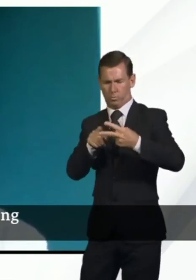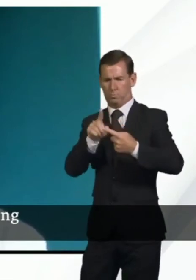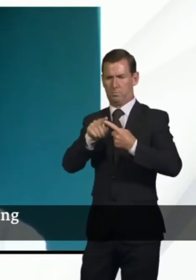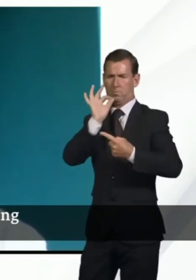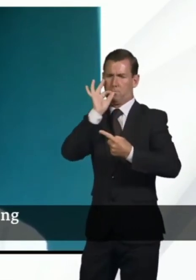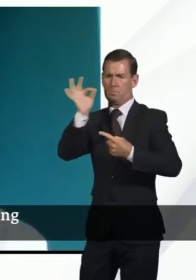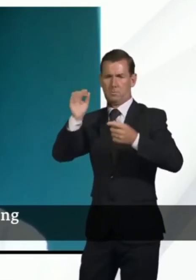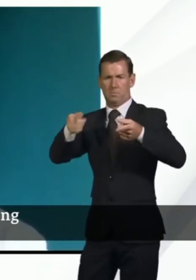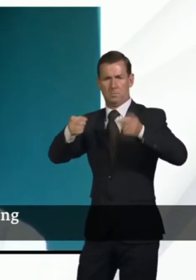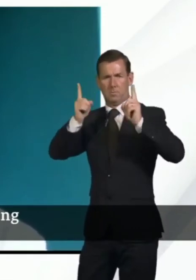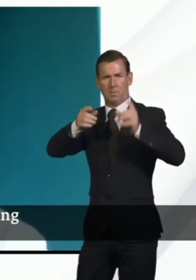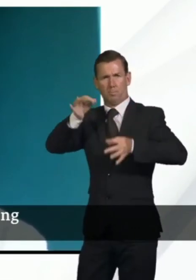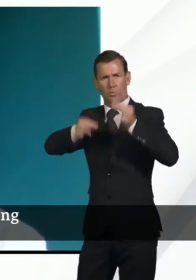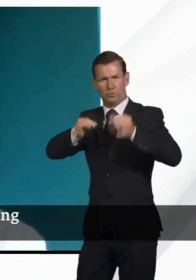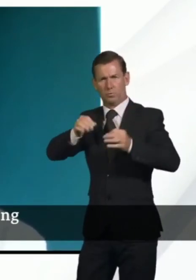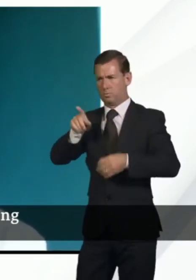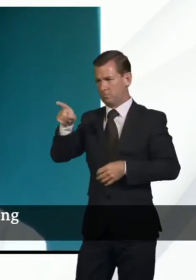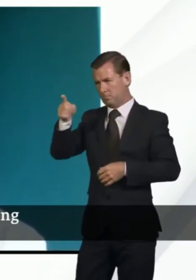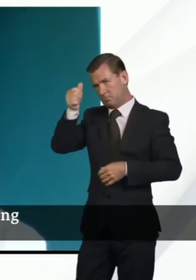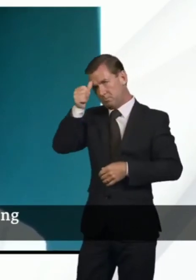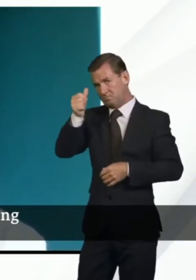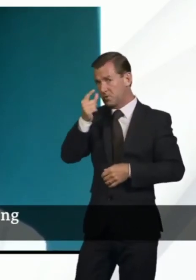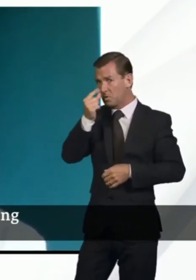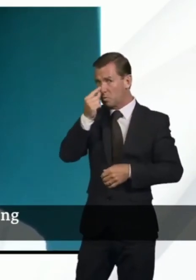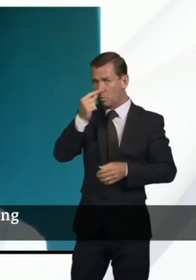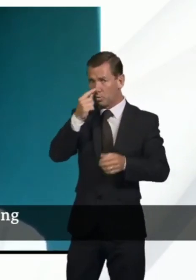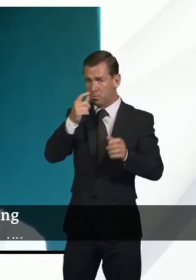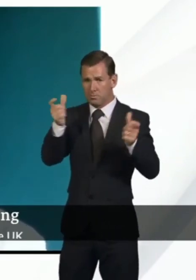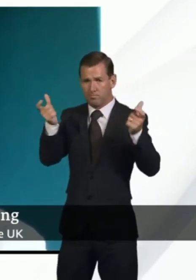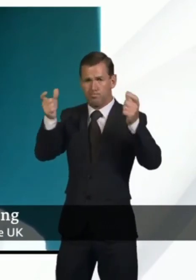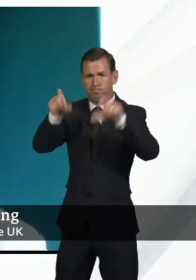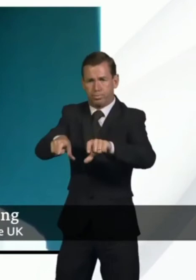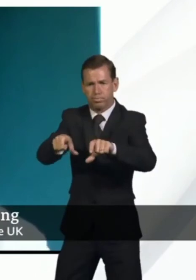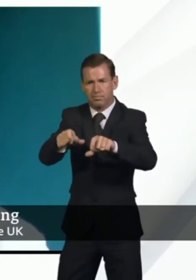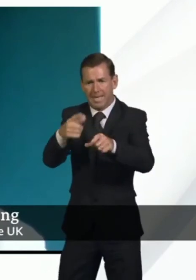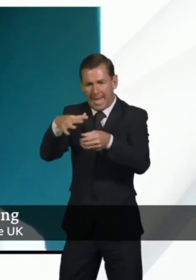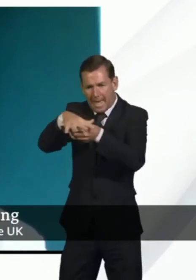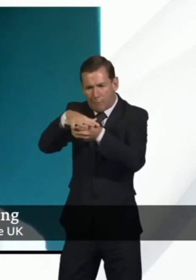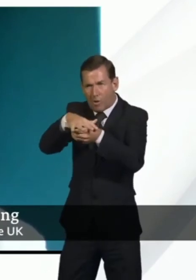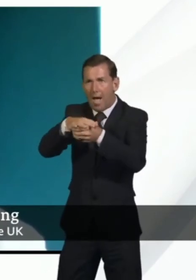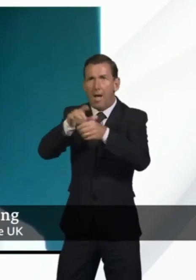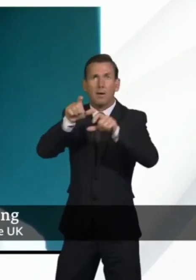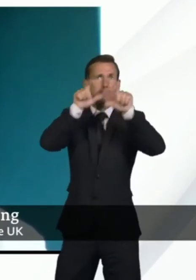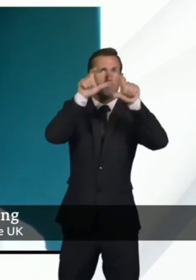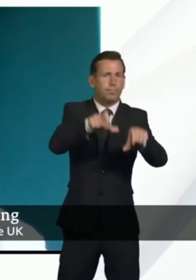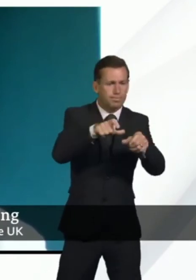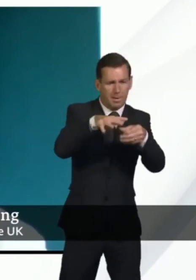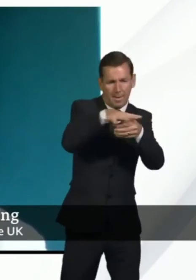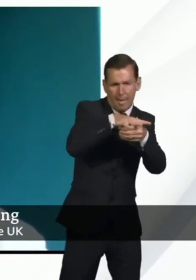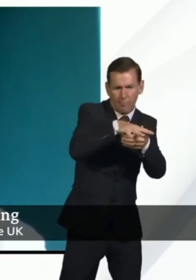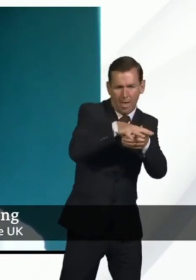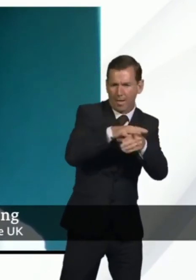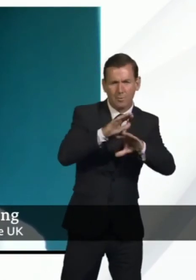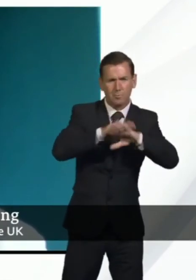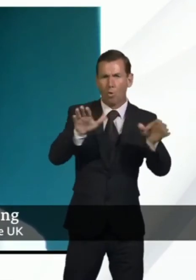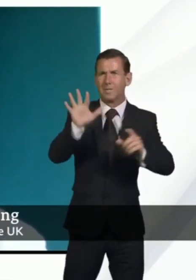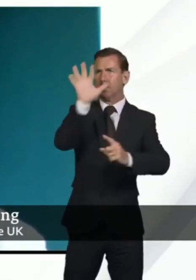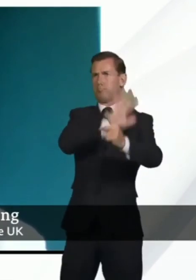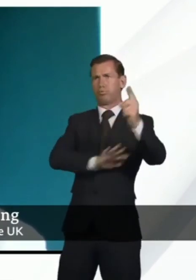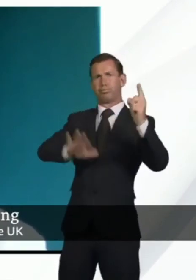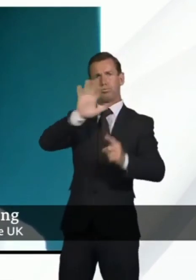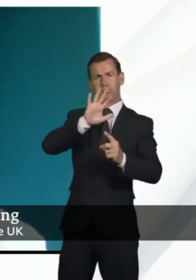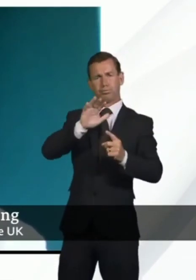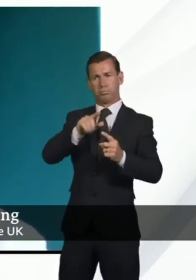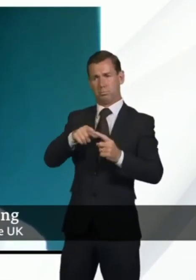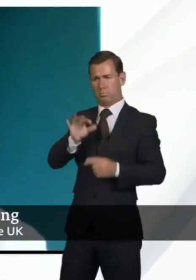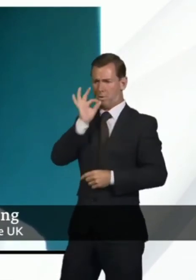previously local micro lockdowns have been discussed to tackle areas where there's a significant spike in new cases can you